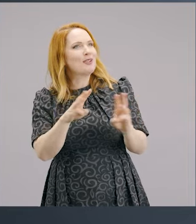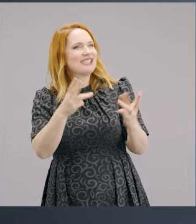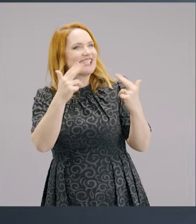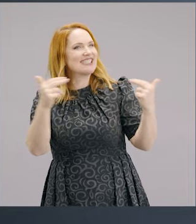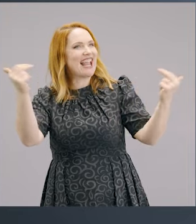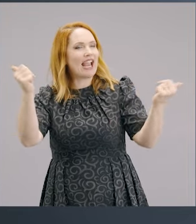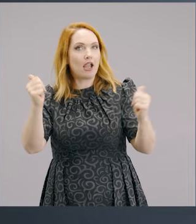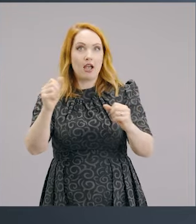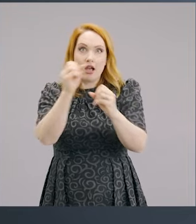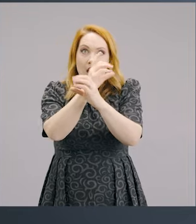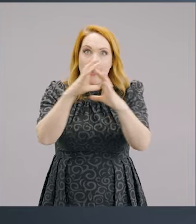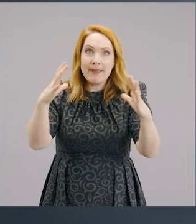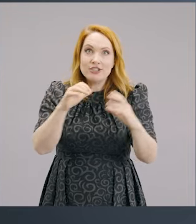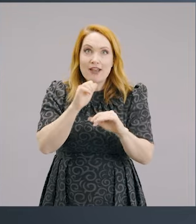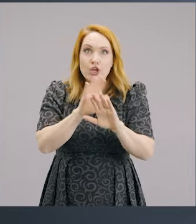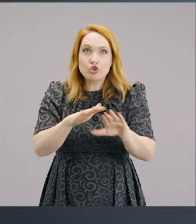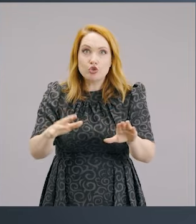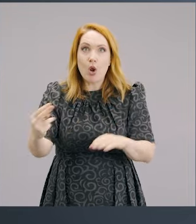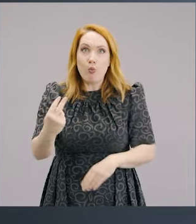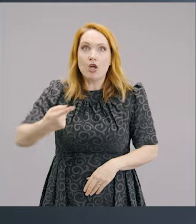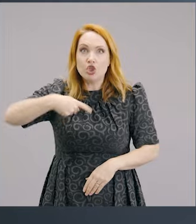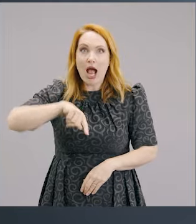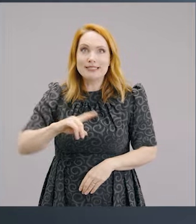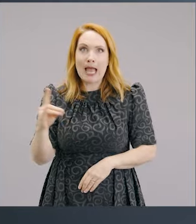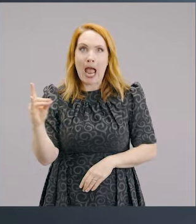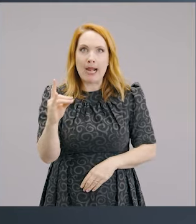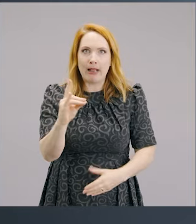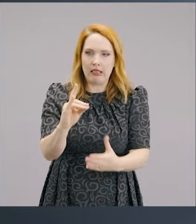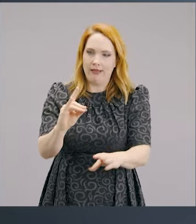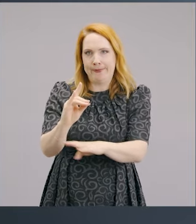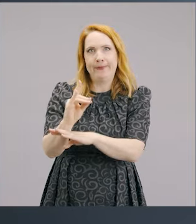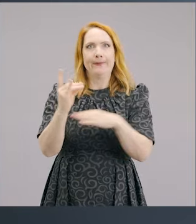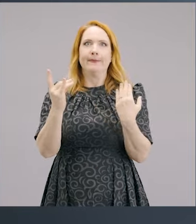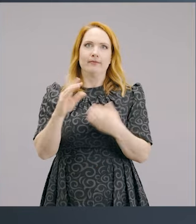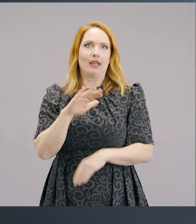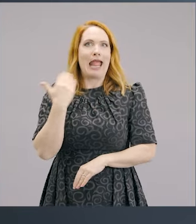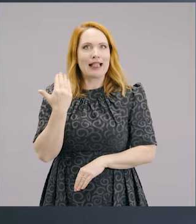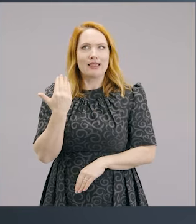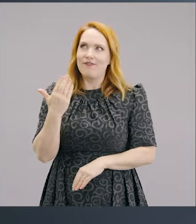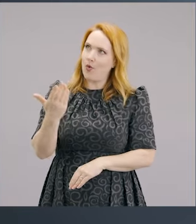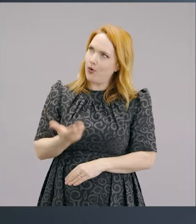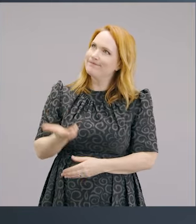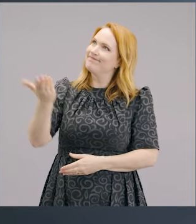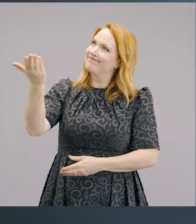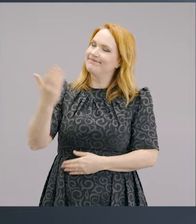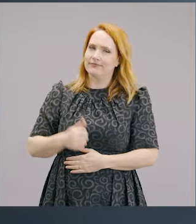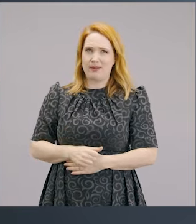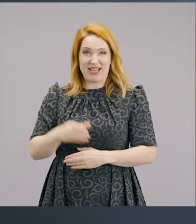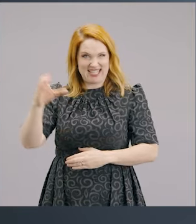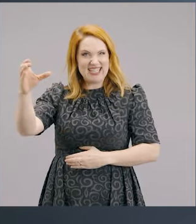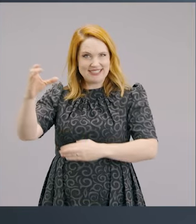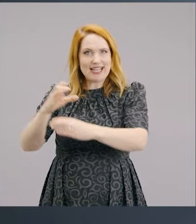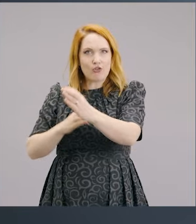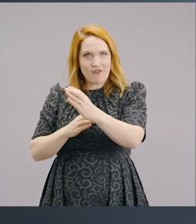all the music. Imagine what it would be if they were watching us sacrifice animals. It's a horrible thought, but sacrifice was